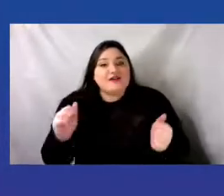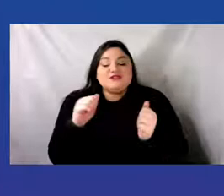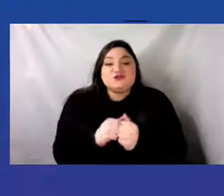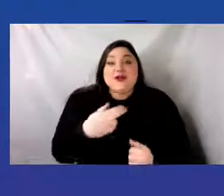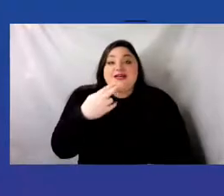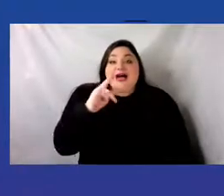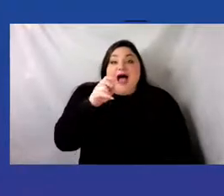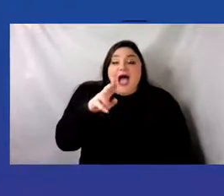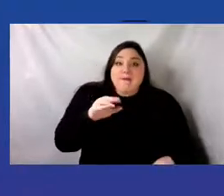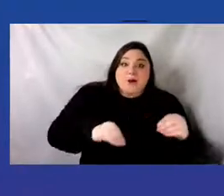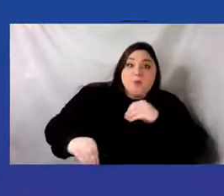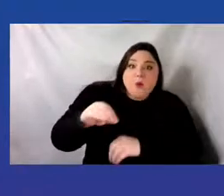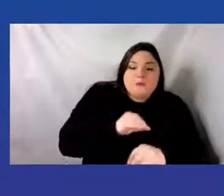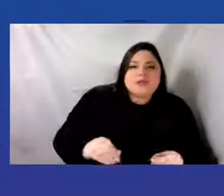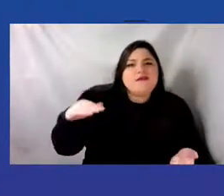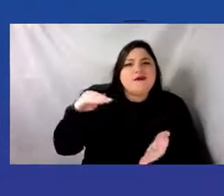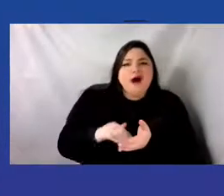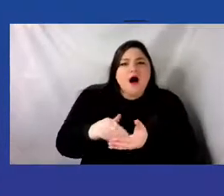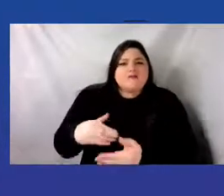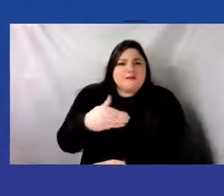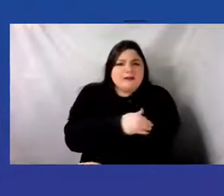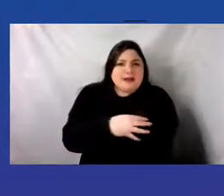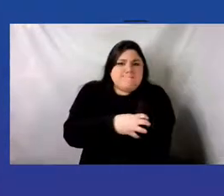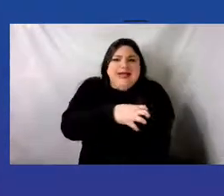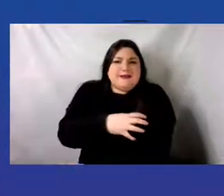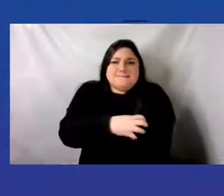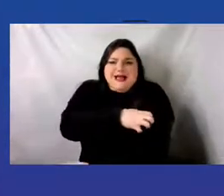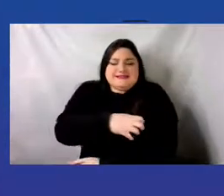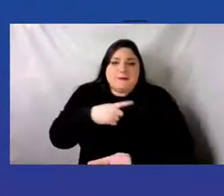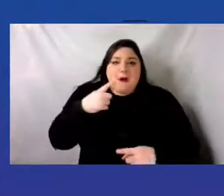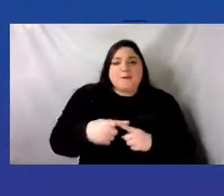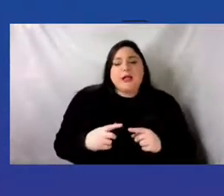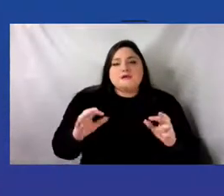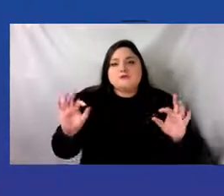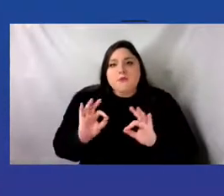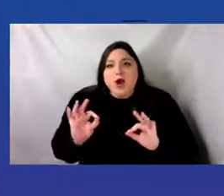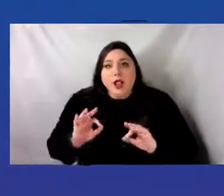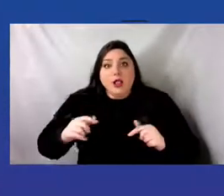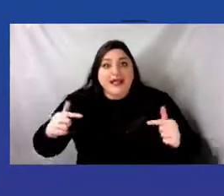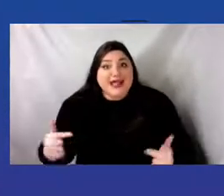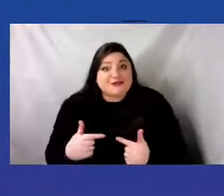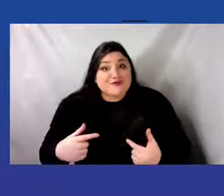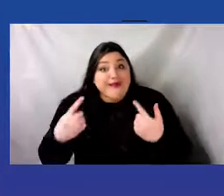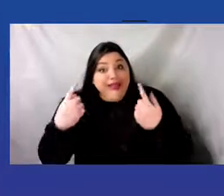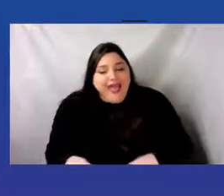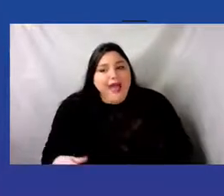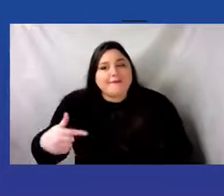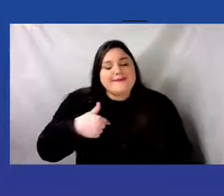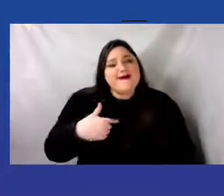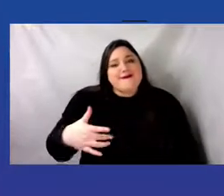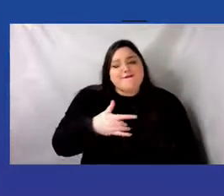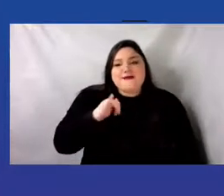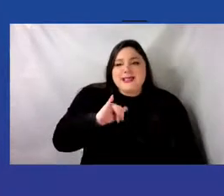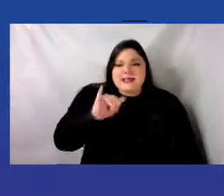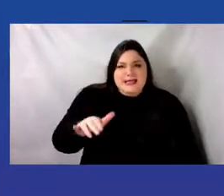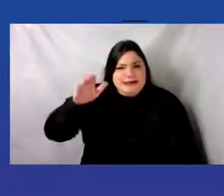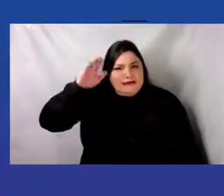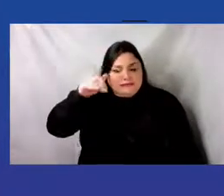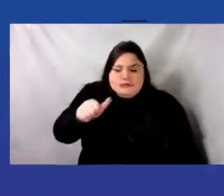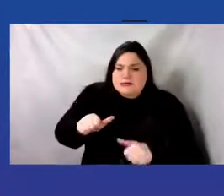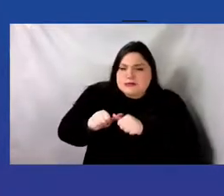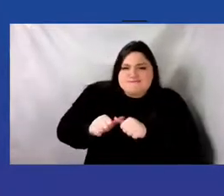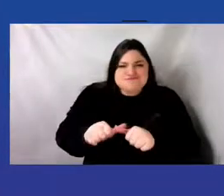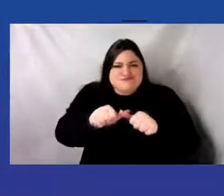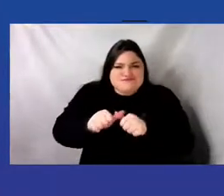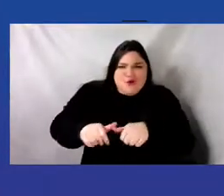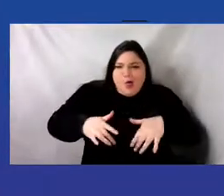spasms and acute injury, I fear that the masochistic thrill of pushing my body beyond